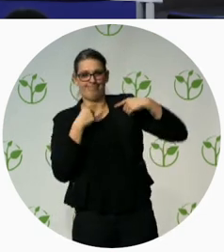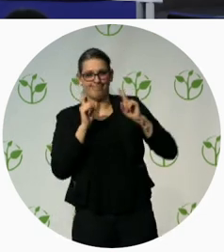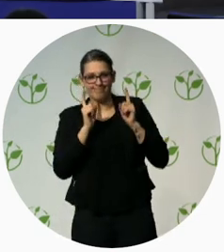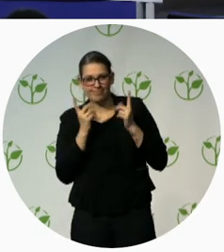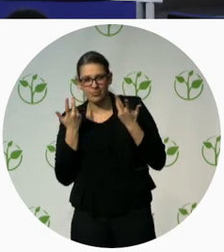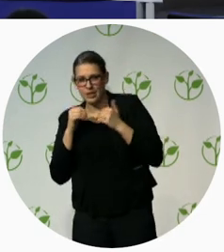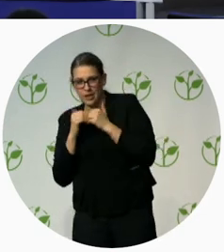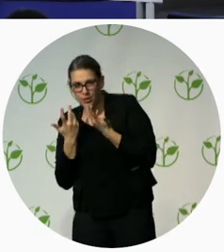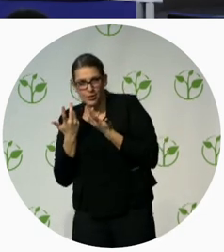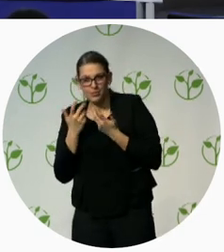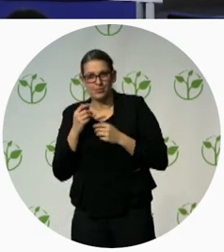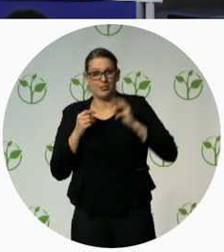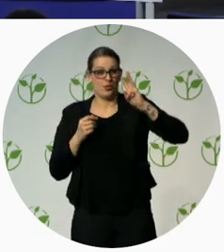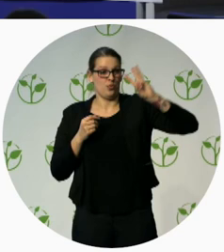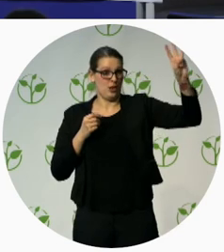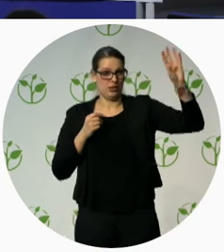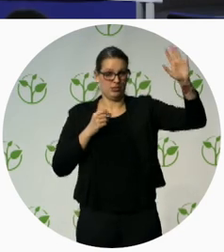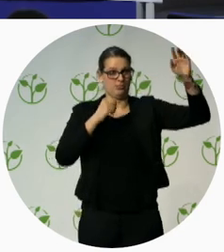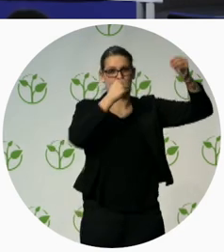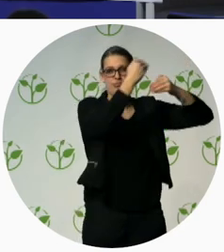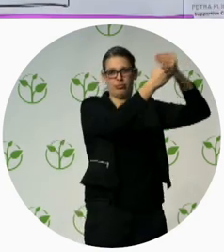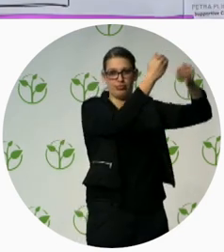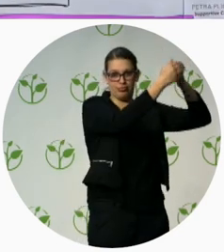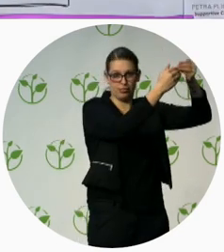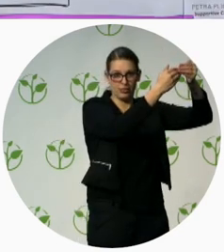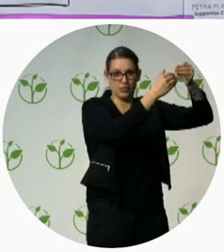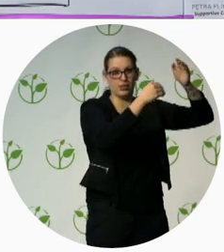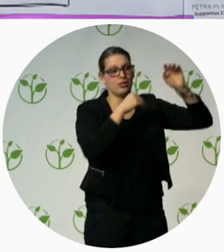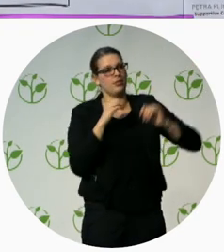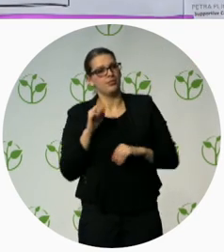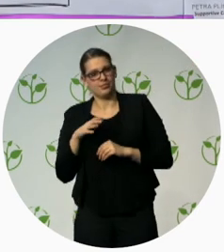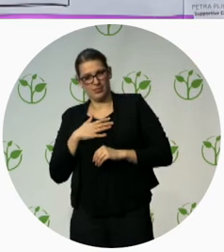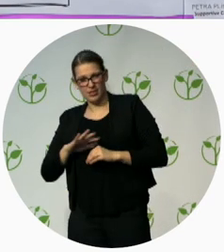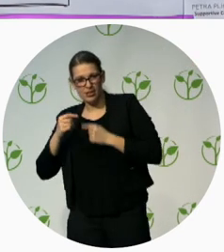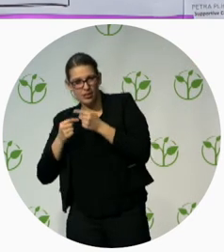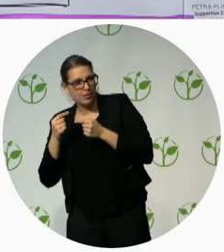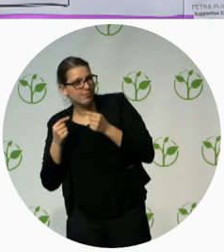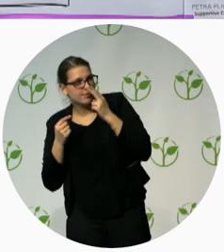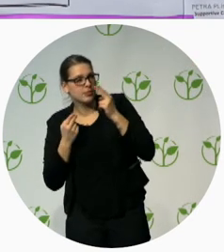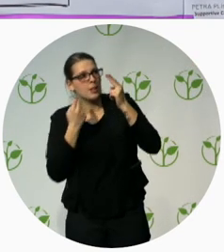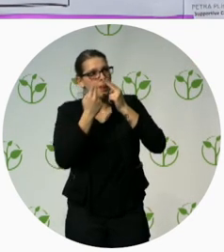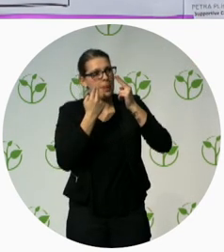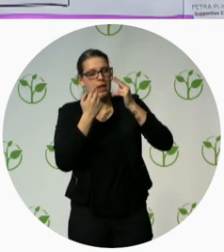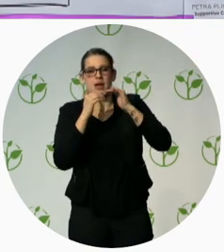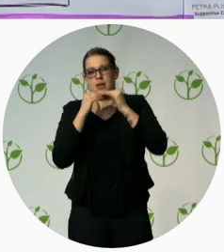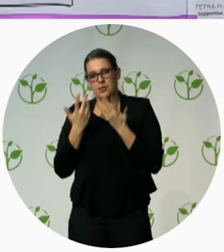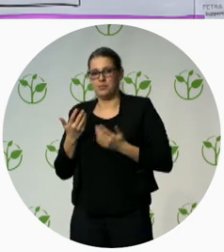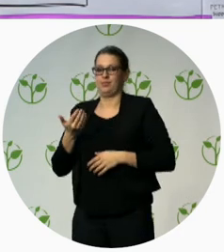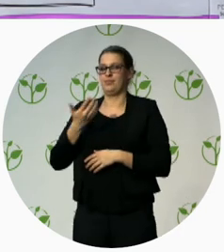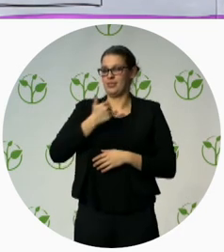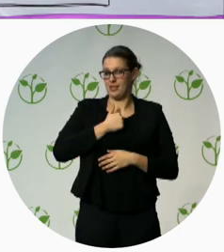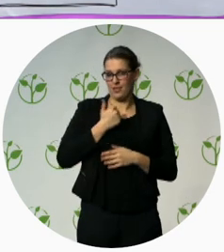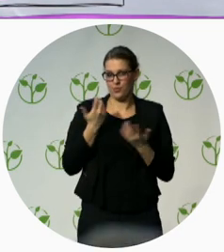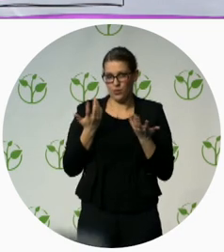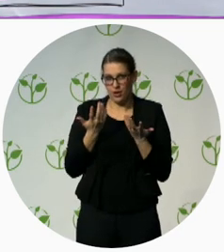to the needs of the people in the country. Just one example, having a prosthetic foot that can